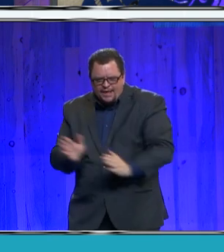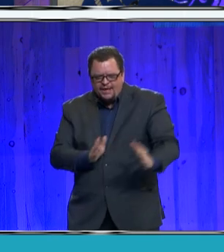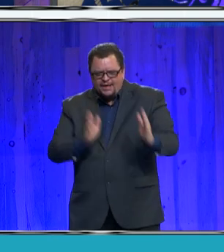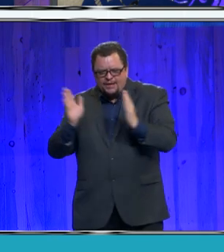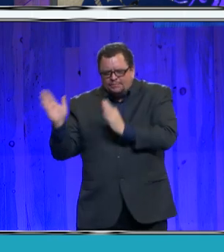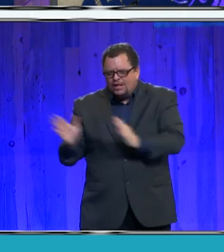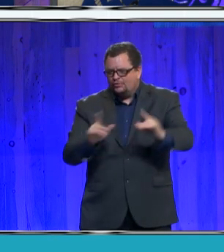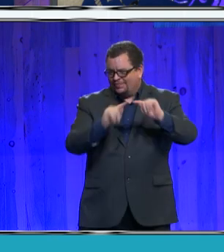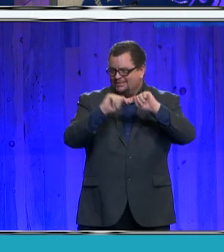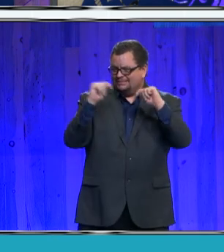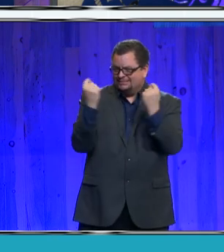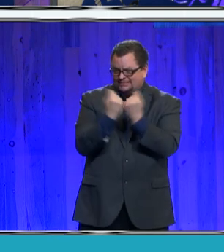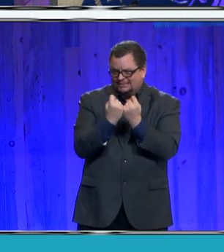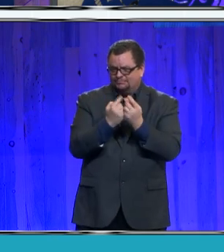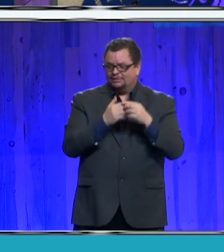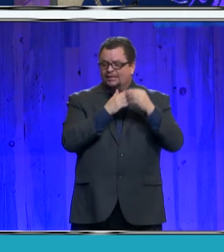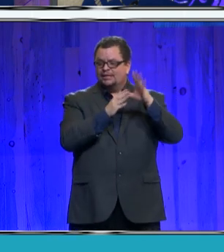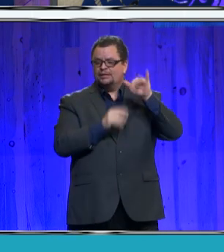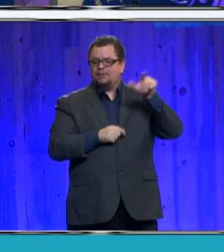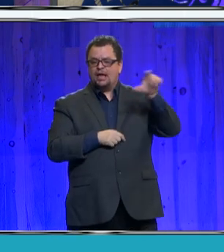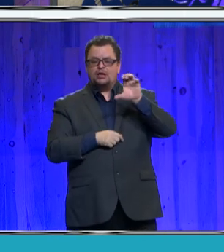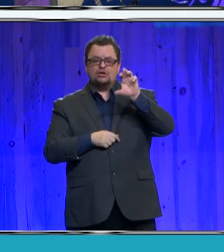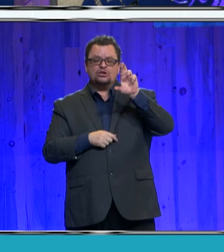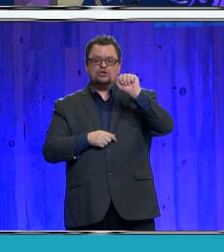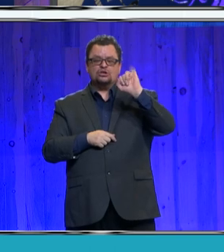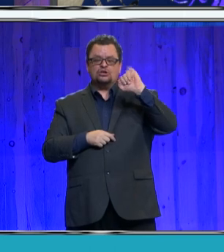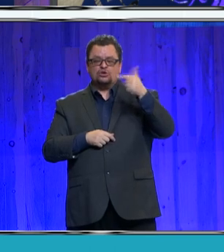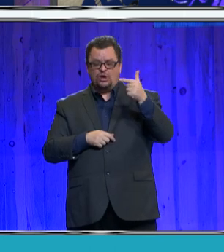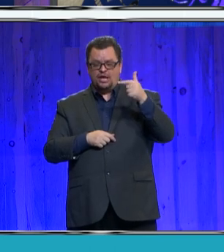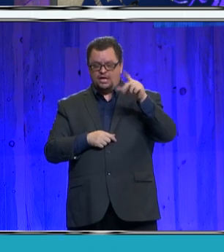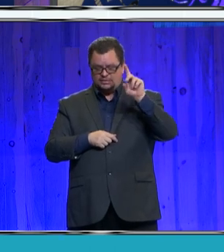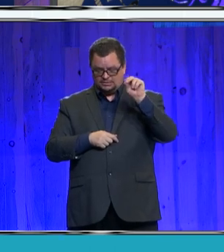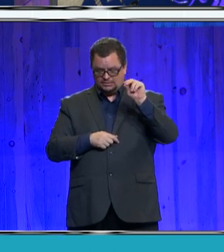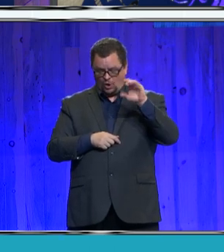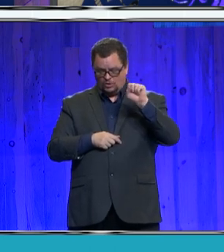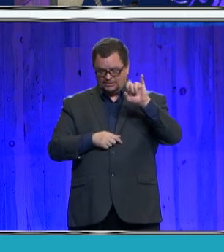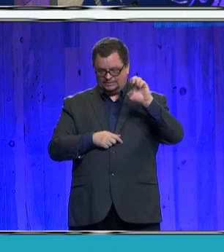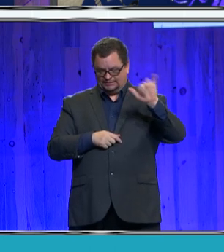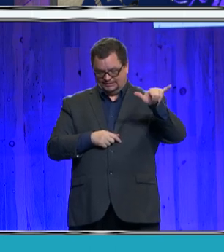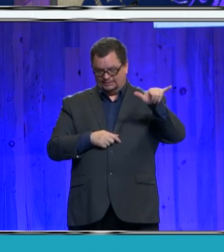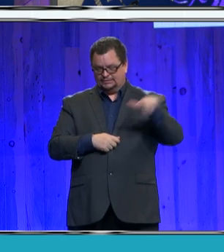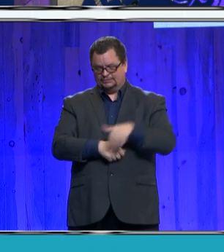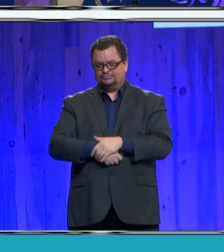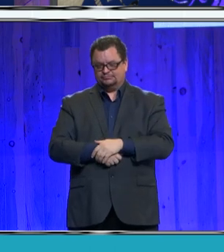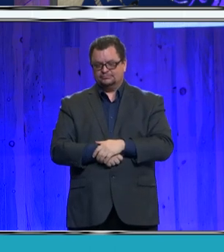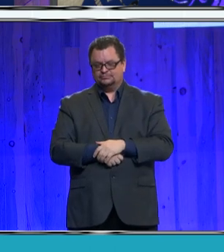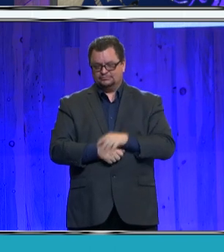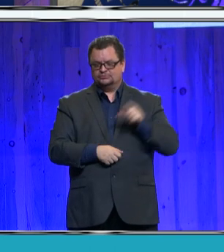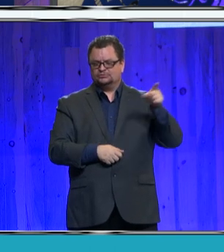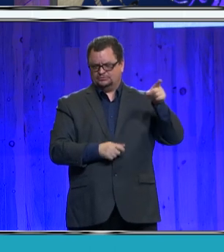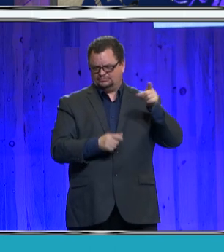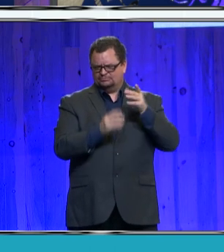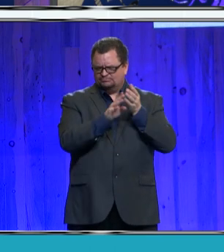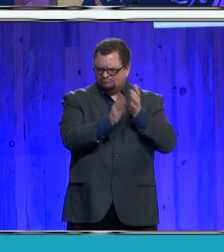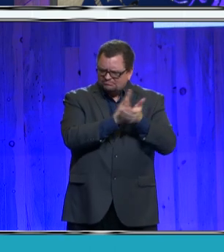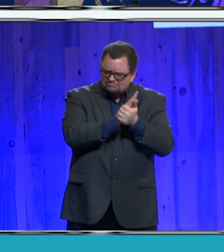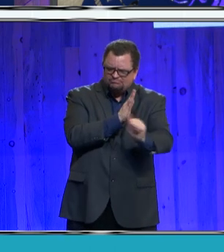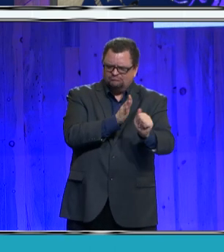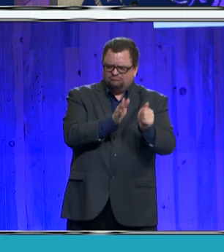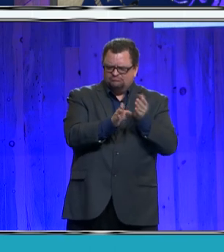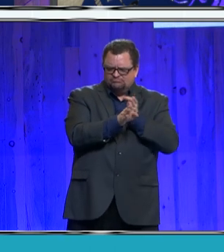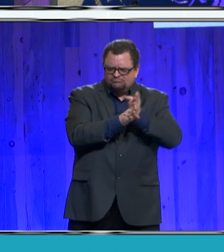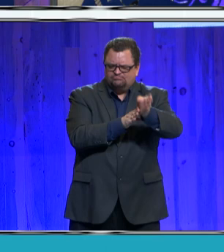Dossey, has delivered a well-designed, modern, county-wide master plan that will better manage land use and